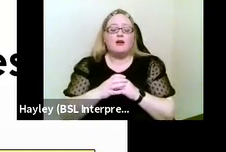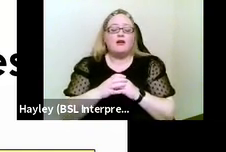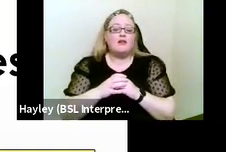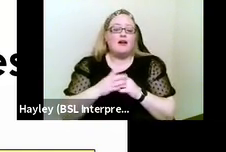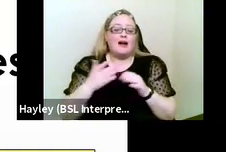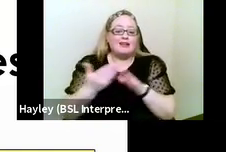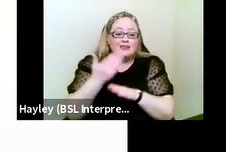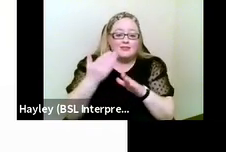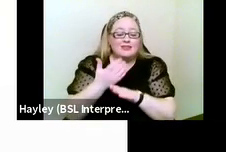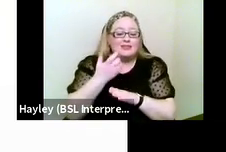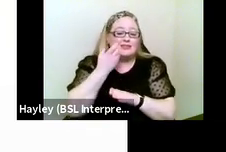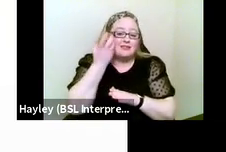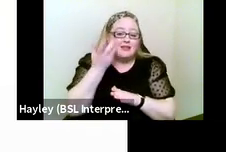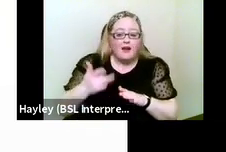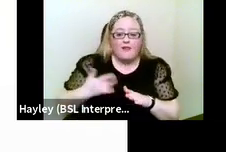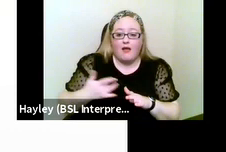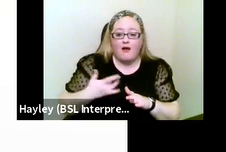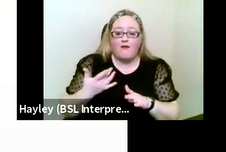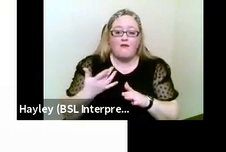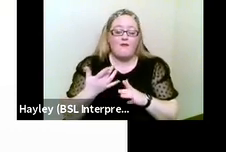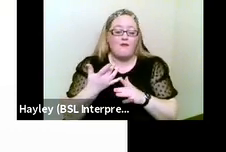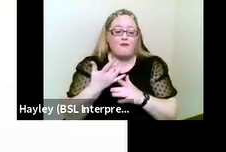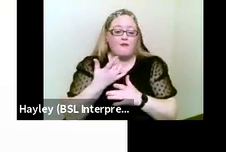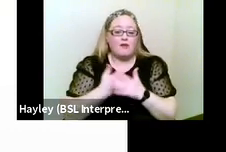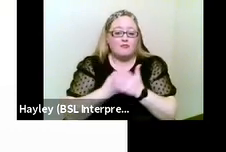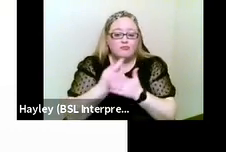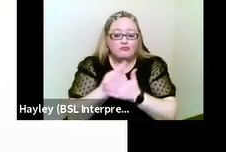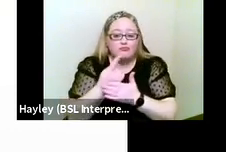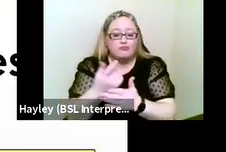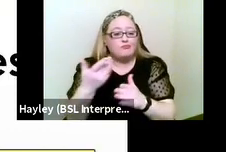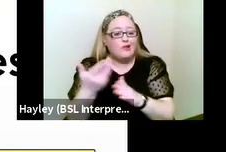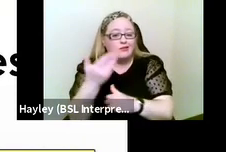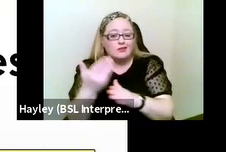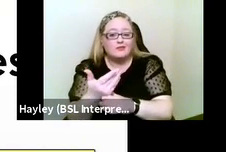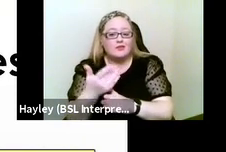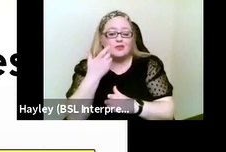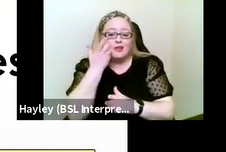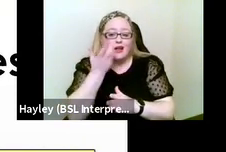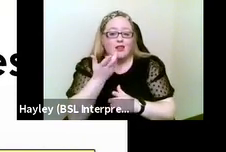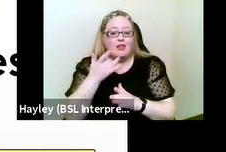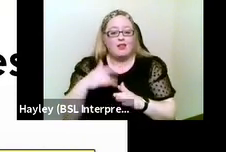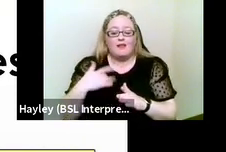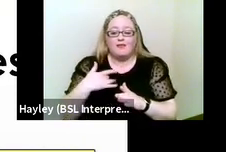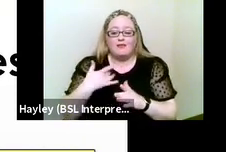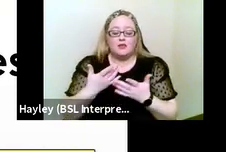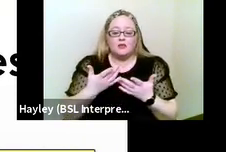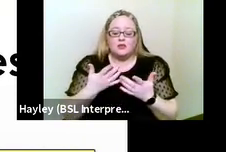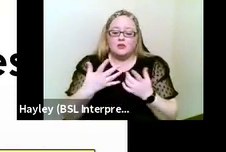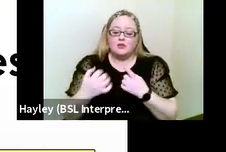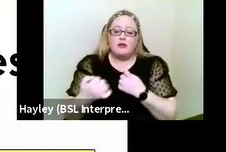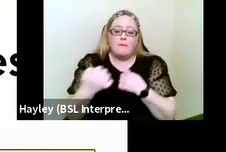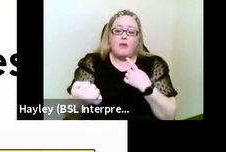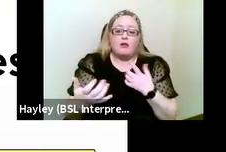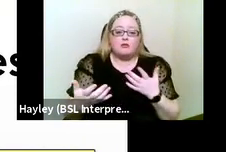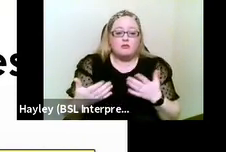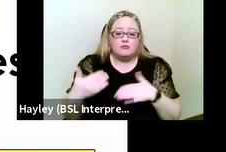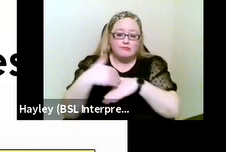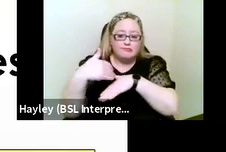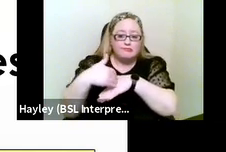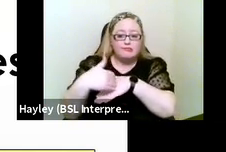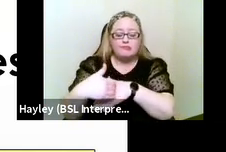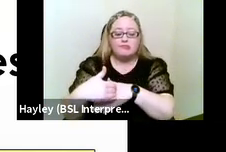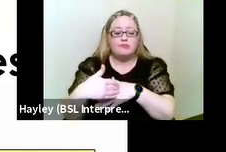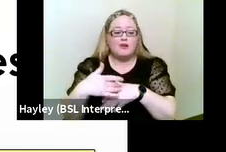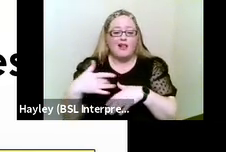living and instrumental activities of daily living. Can we go back? Thank you. It has an impact on quality of